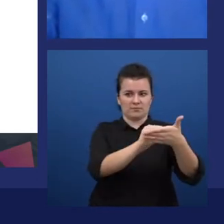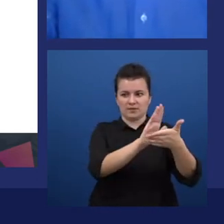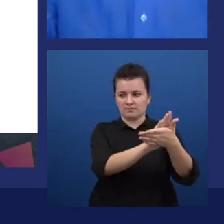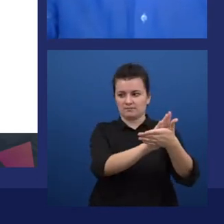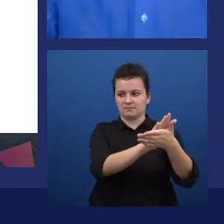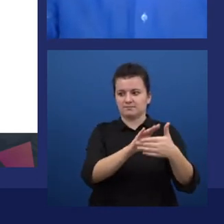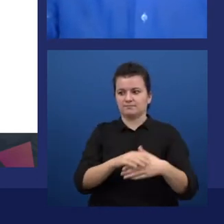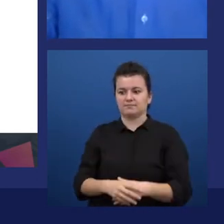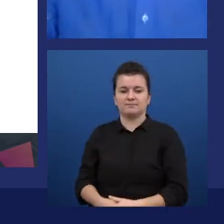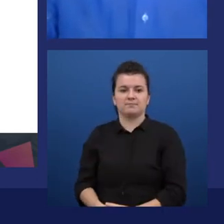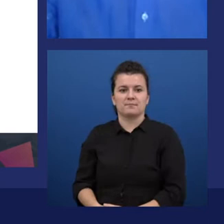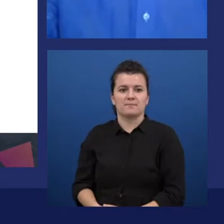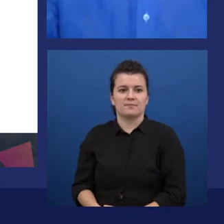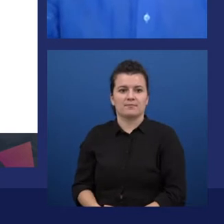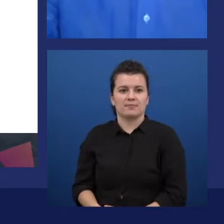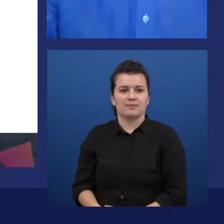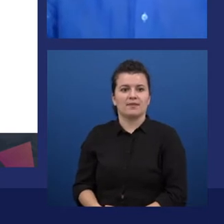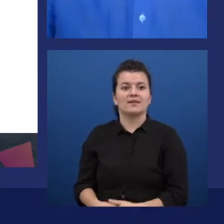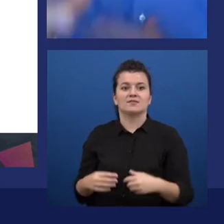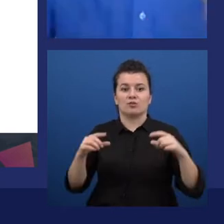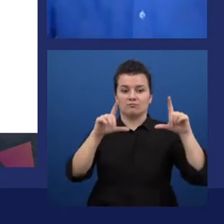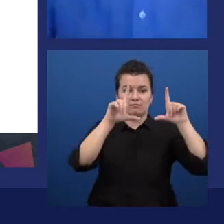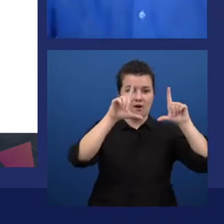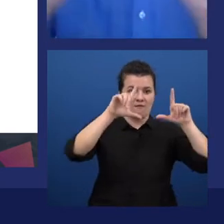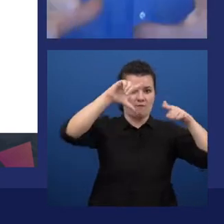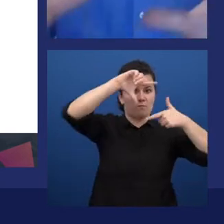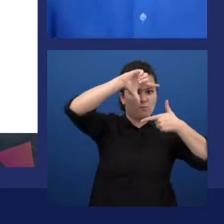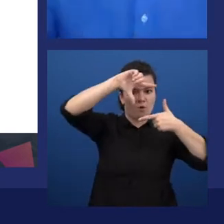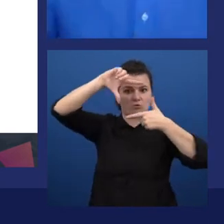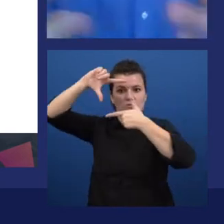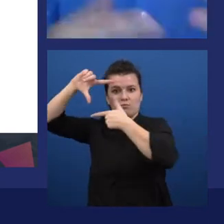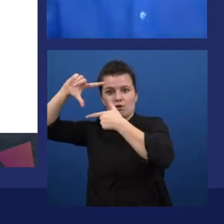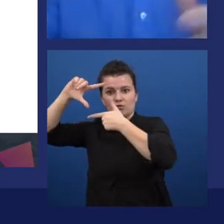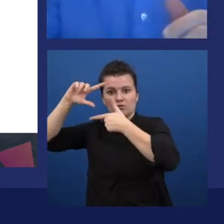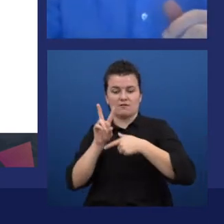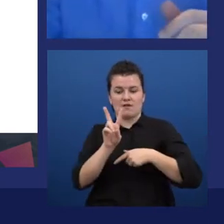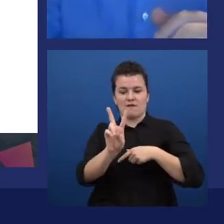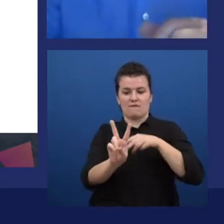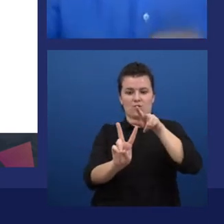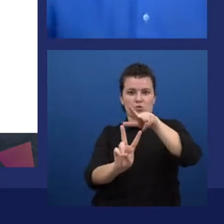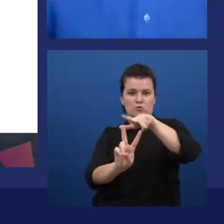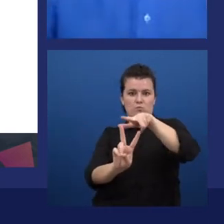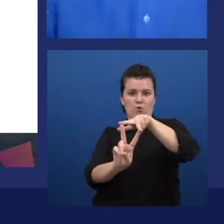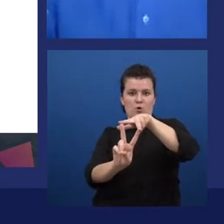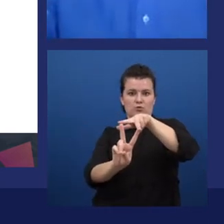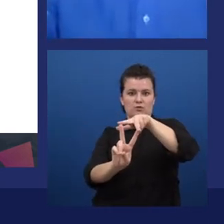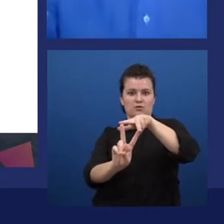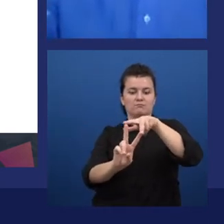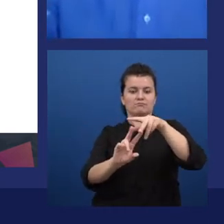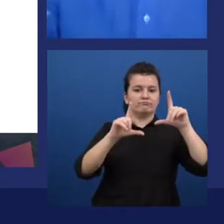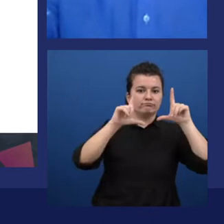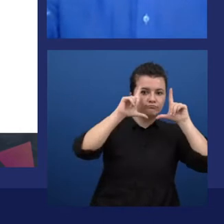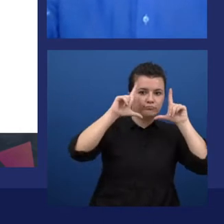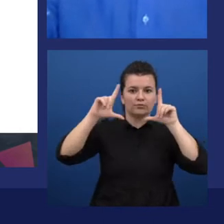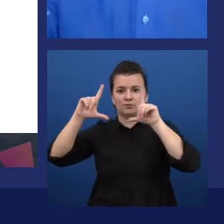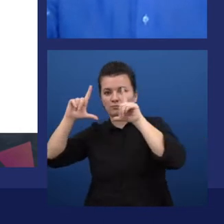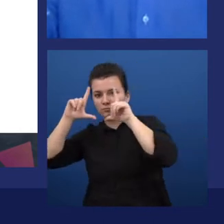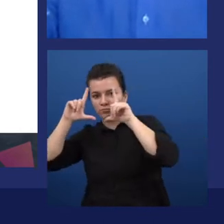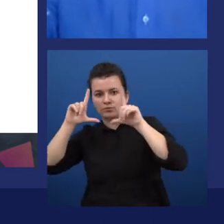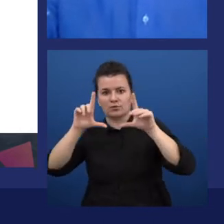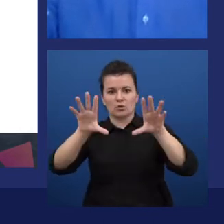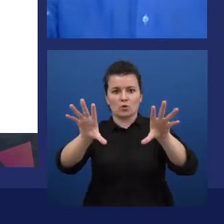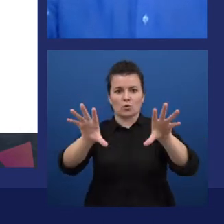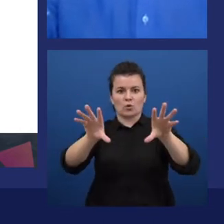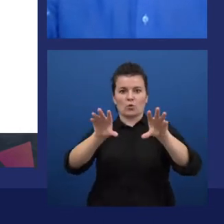detects faces within an image and the coordinate